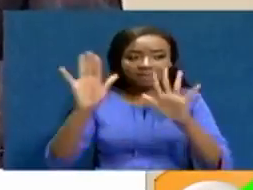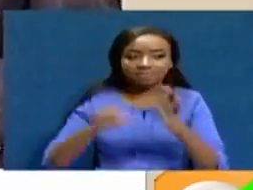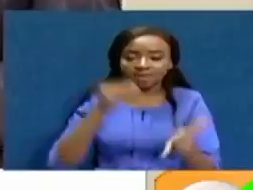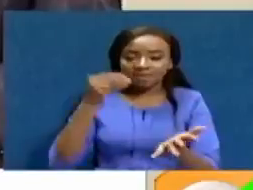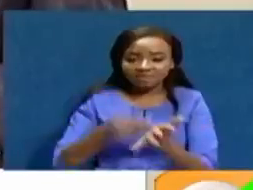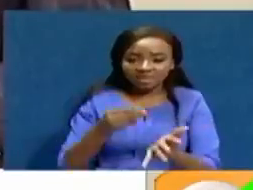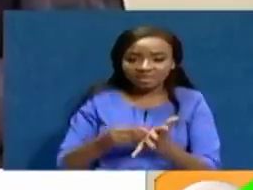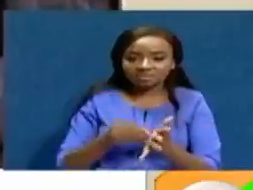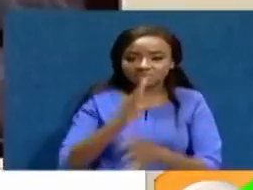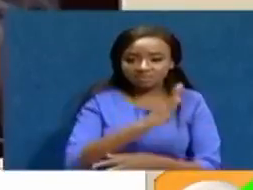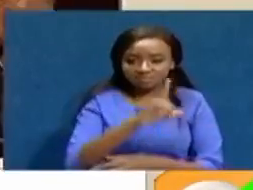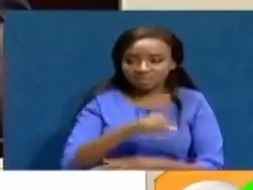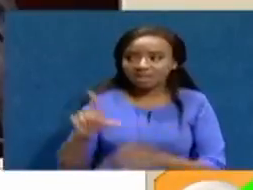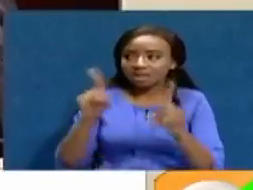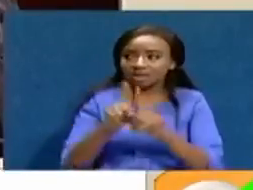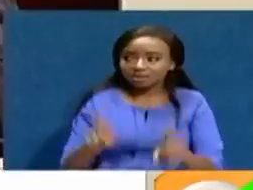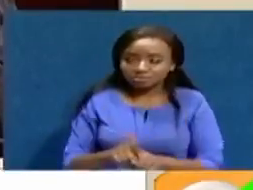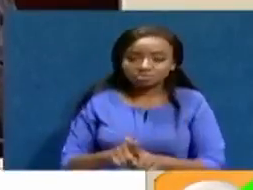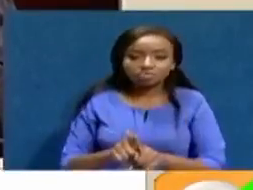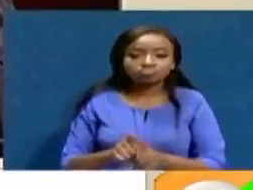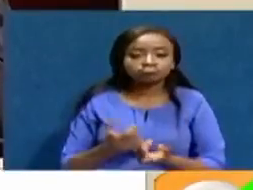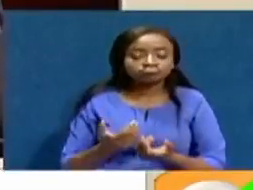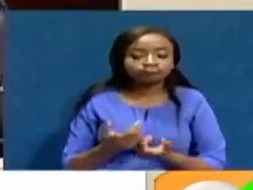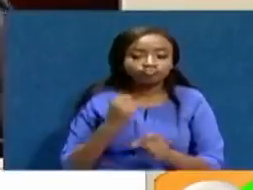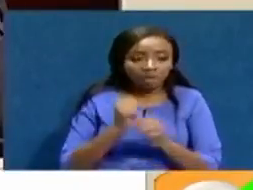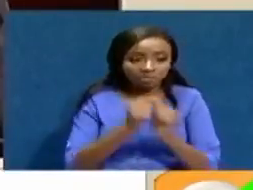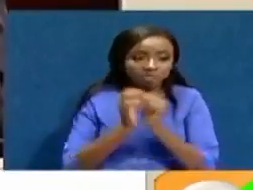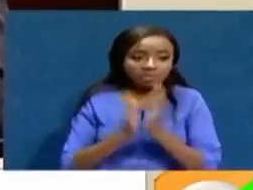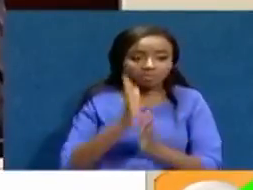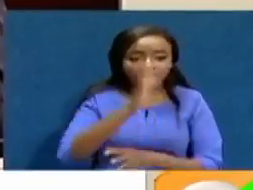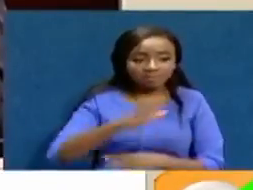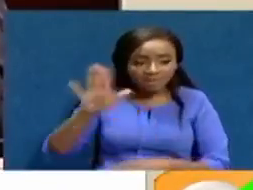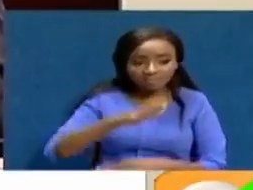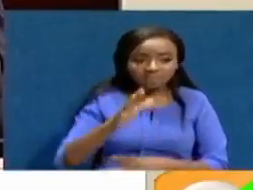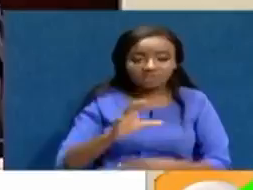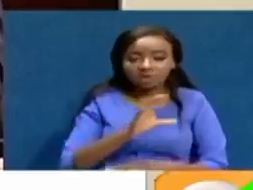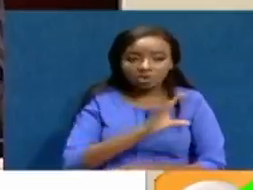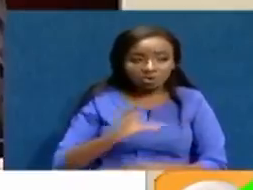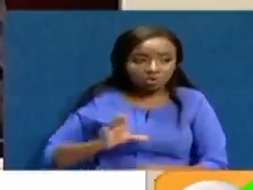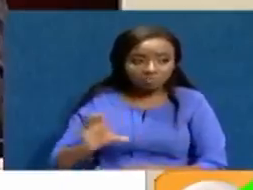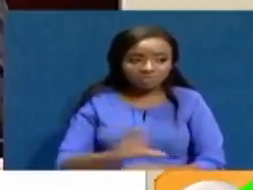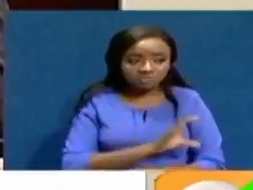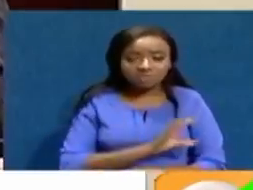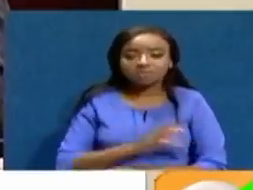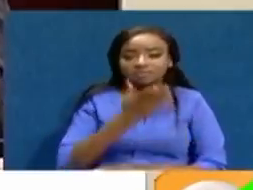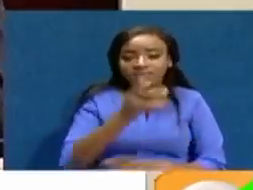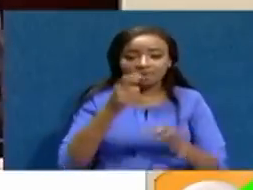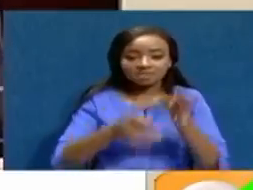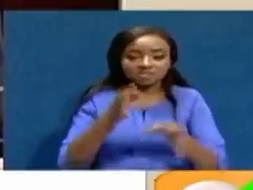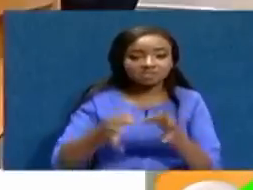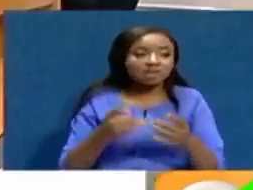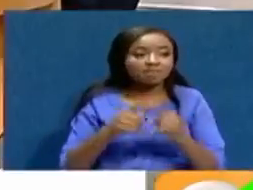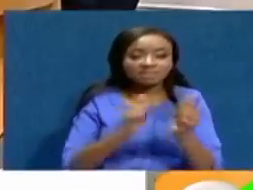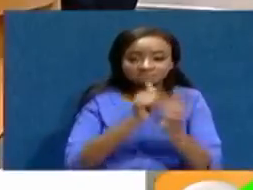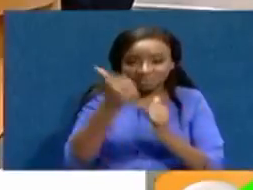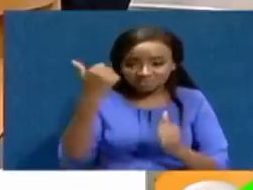Bill, and the Referendum Bill with the Parliamentary Committee on Justice, and the IABC itself. These bills are in parliament as we speak. But not